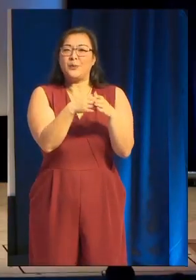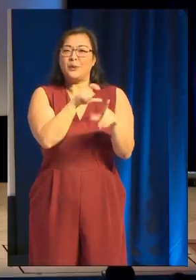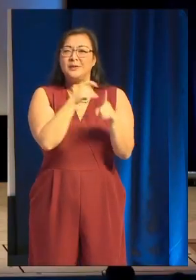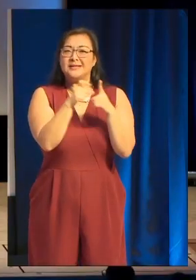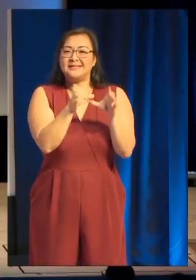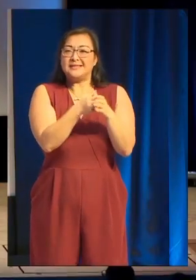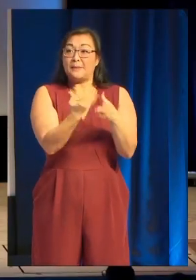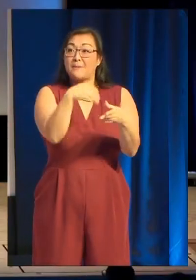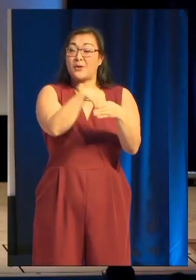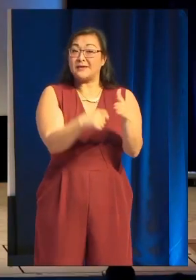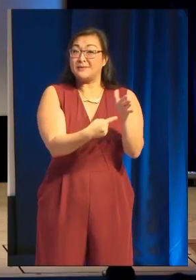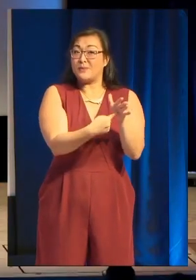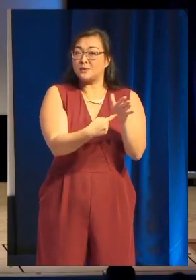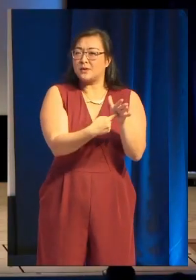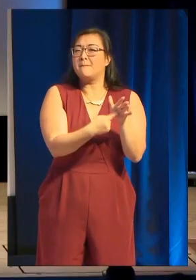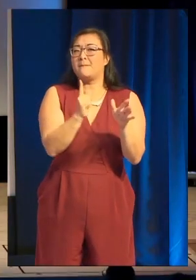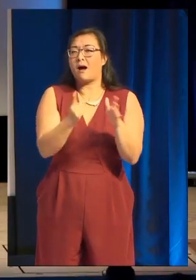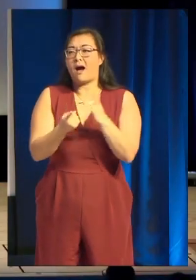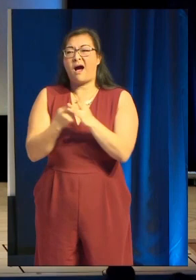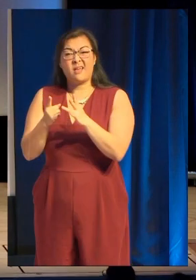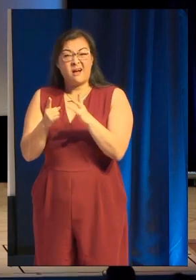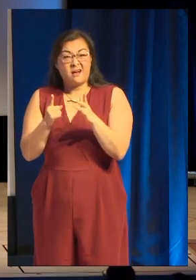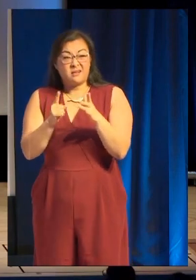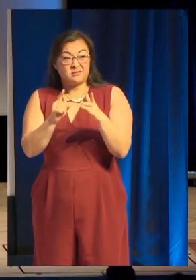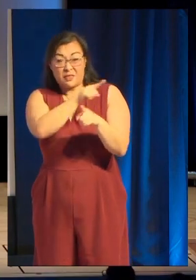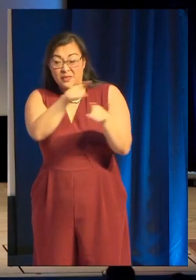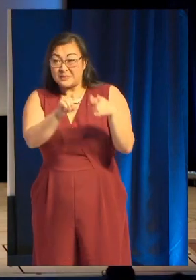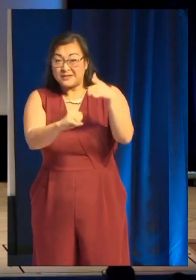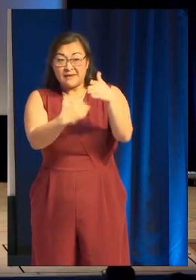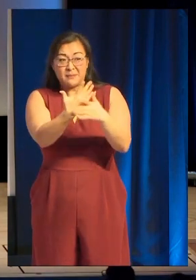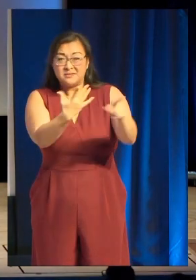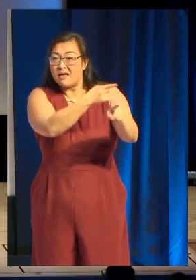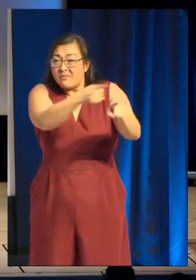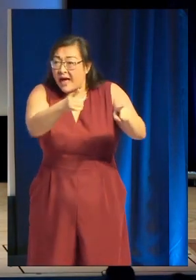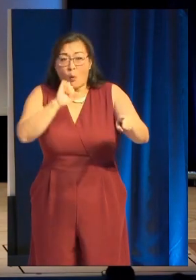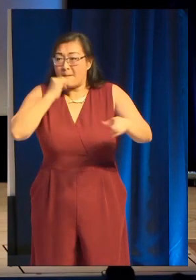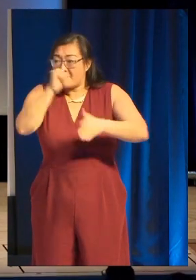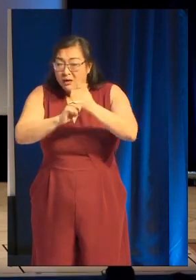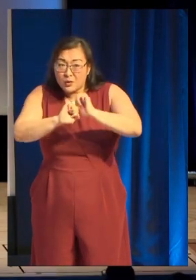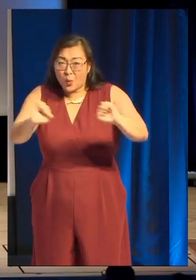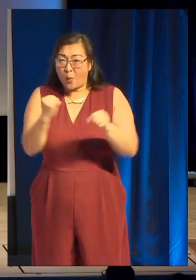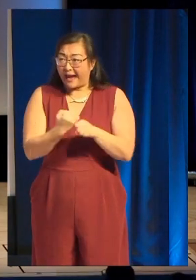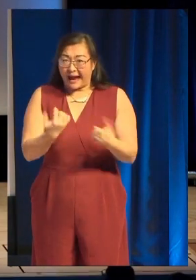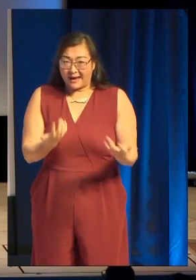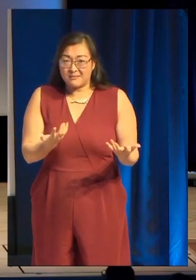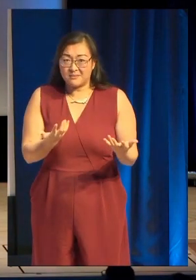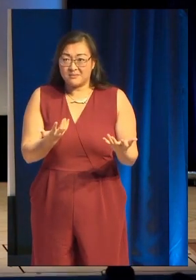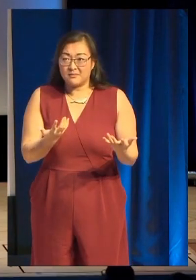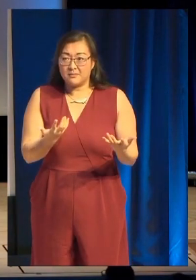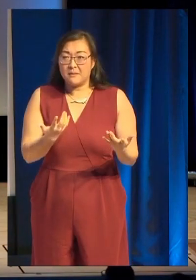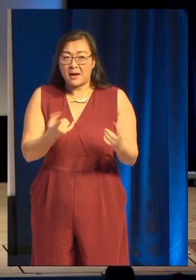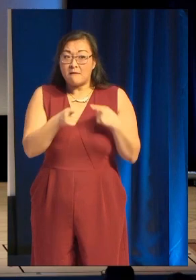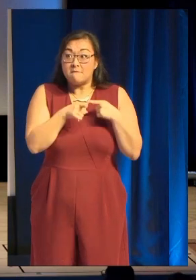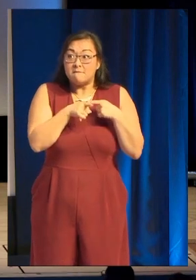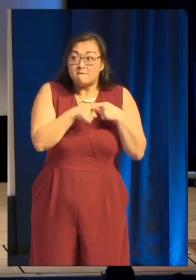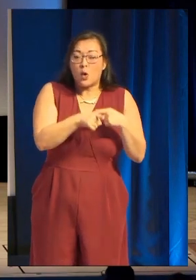We spend a lot of time in the games world and everybody has a backlog of 100 titles. But following other developers will help you